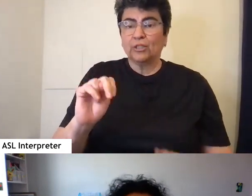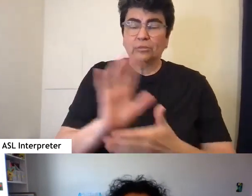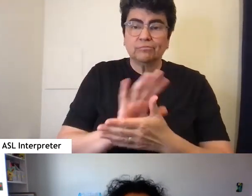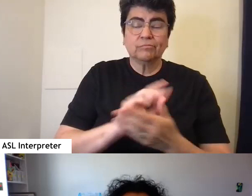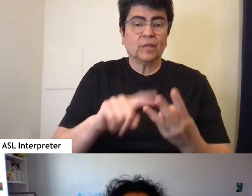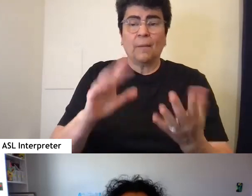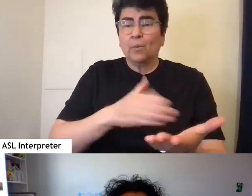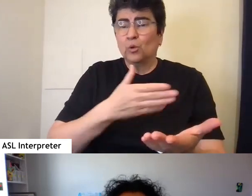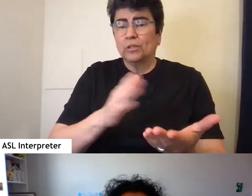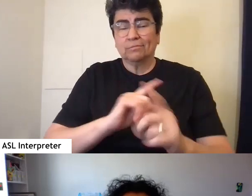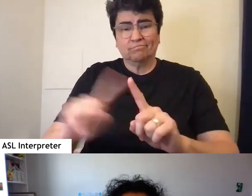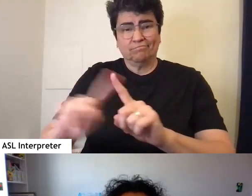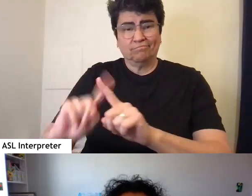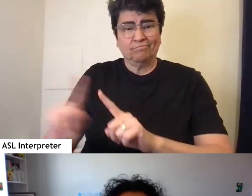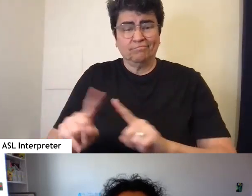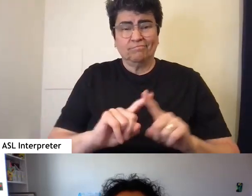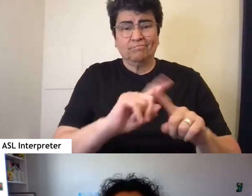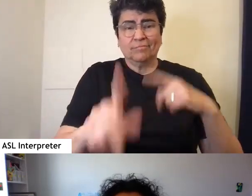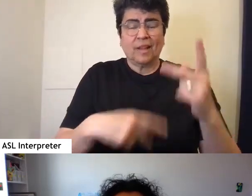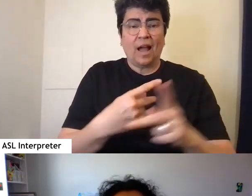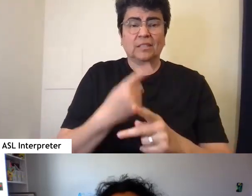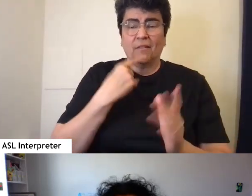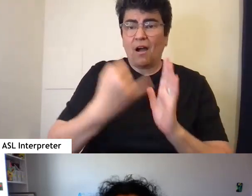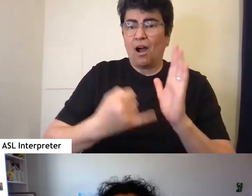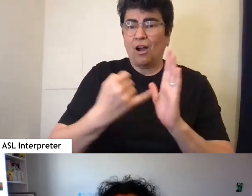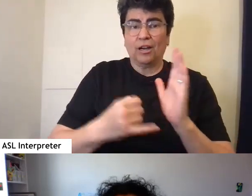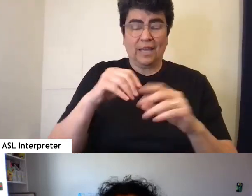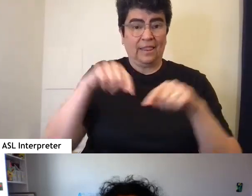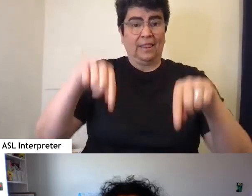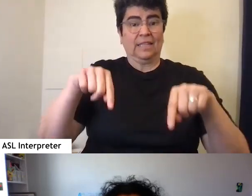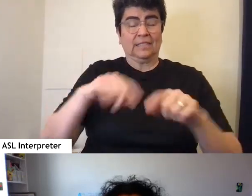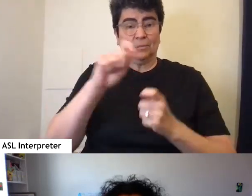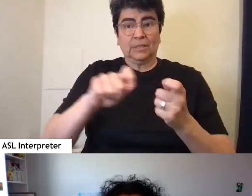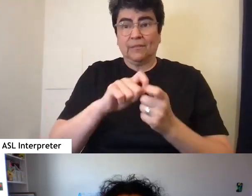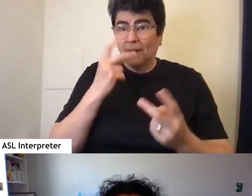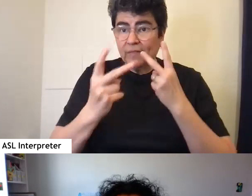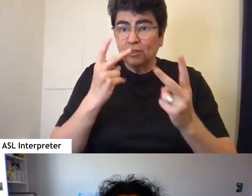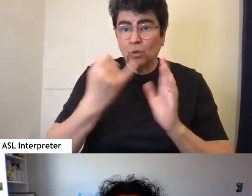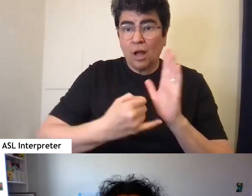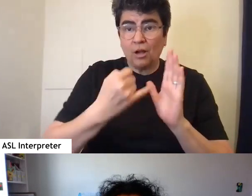you know, the vast array of art. And in this case, specifically visual art,